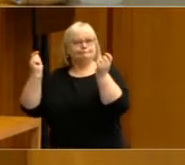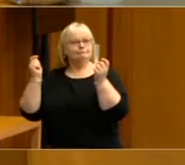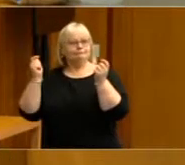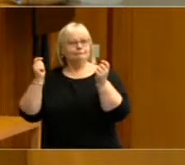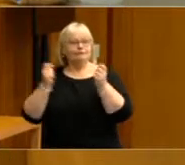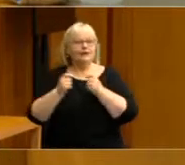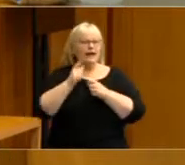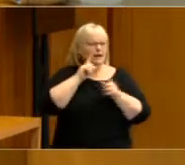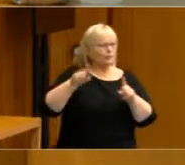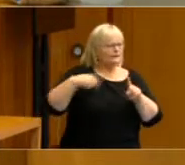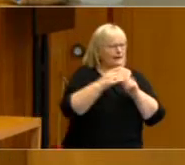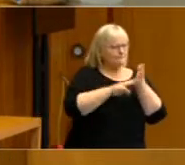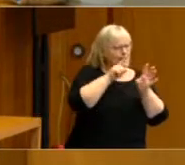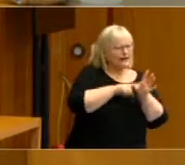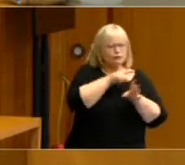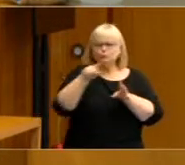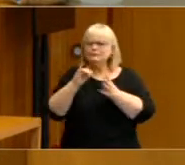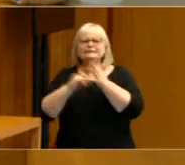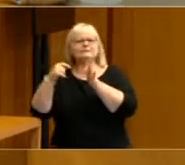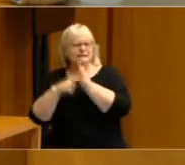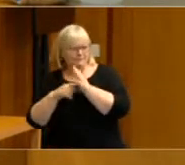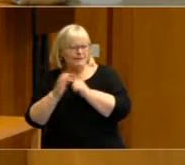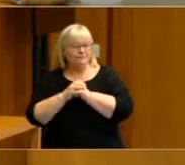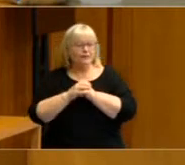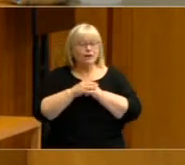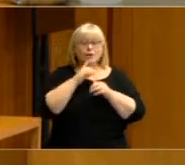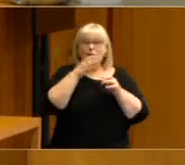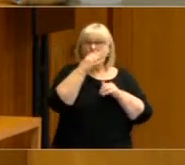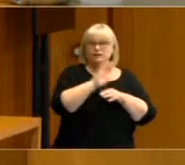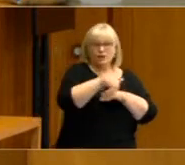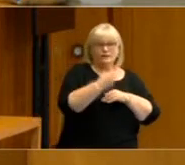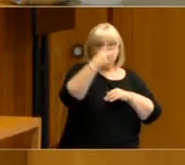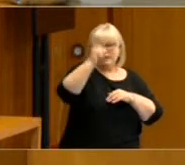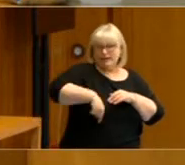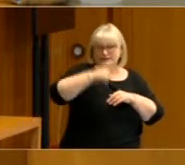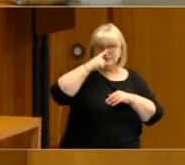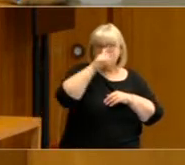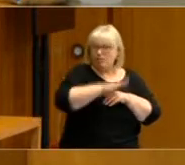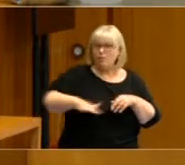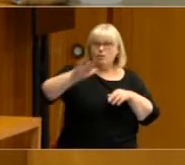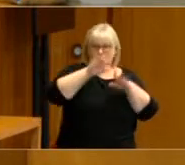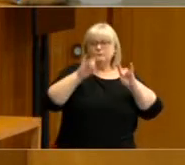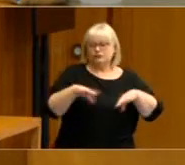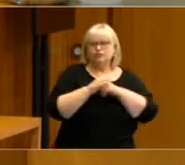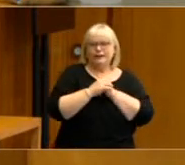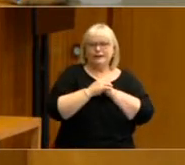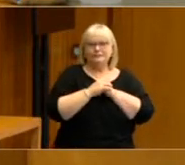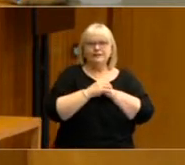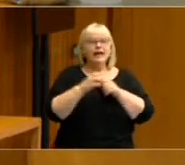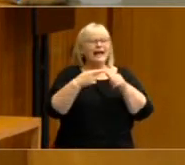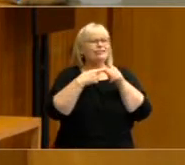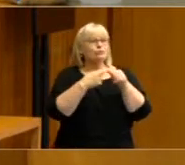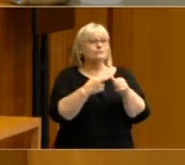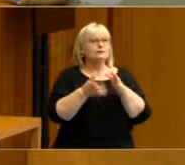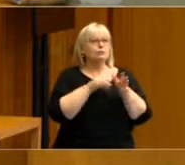field until September and we surveyed just over 2,000 respondents nationally with a response rate